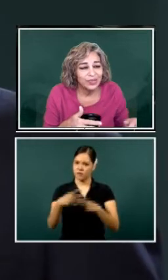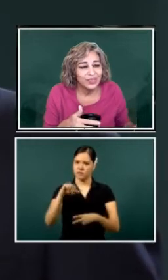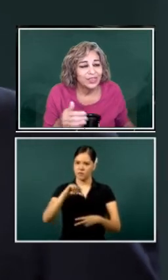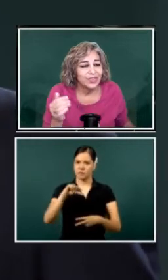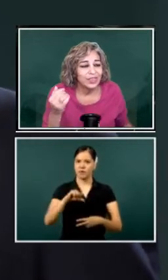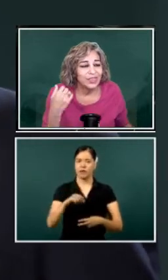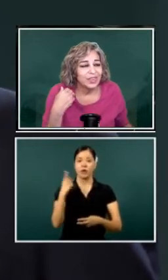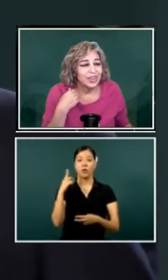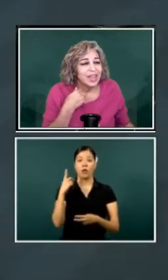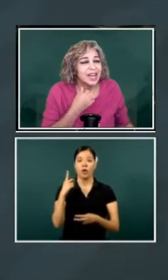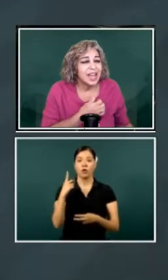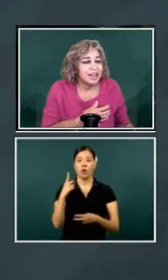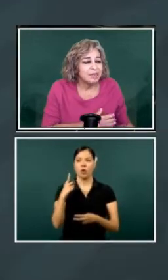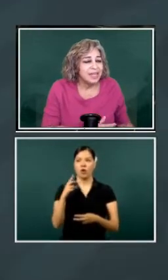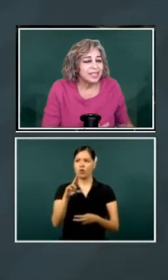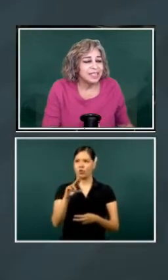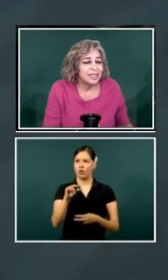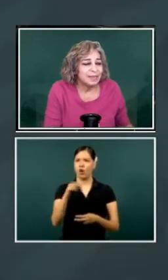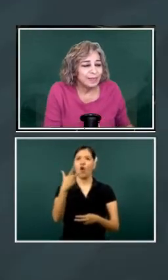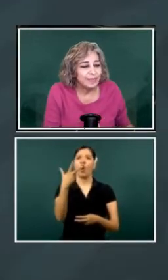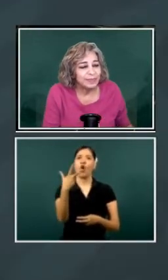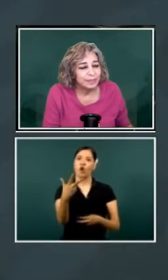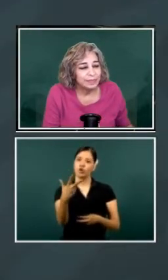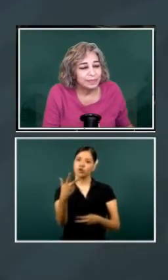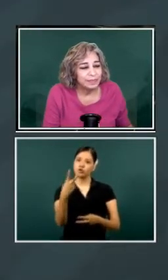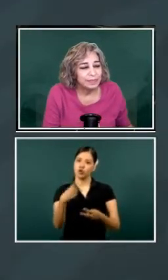in eight months.